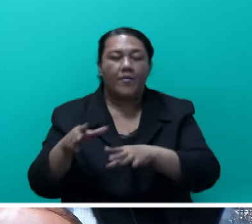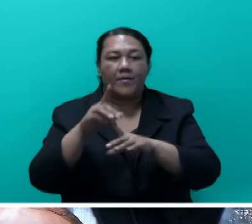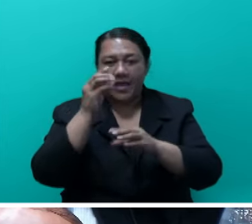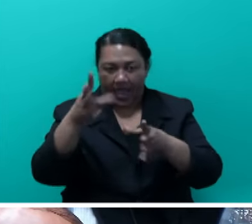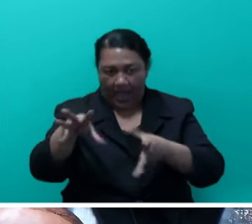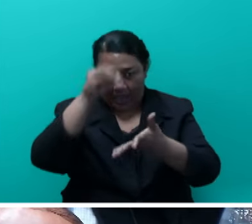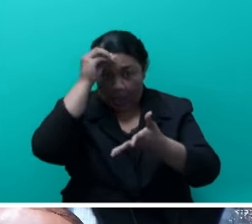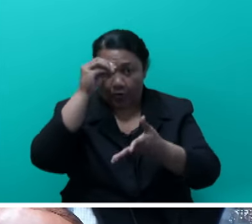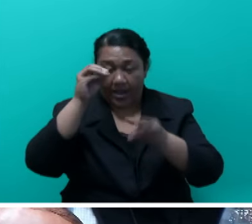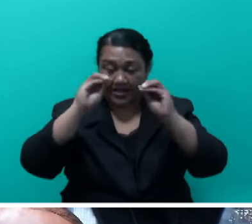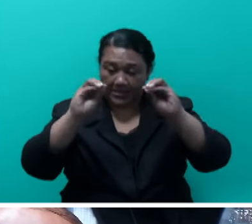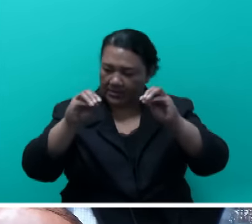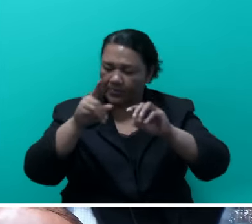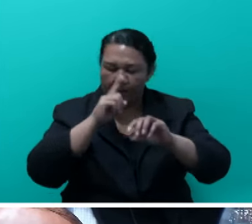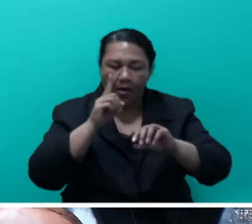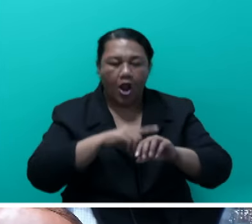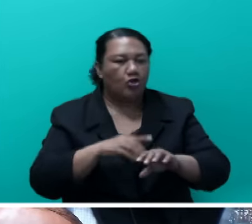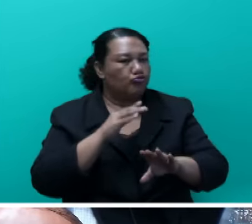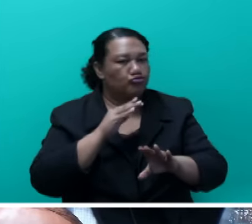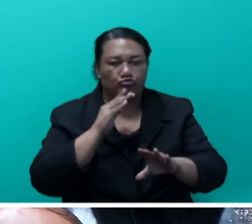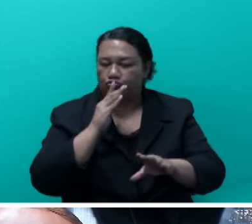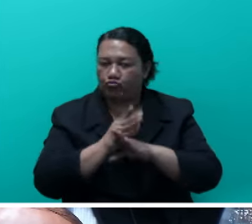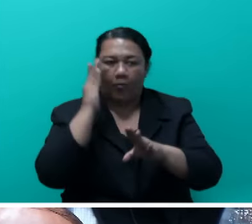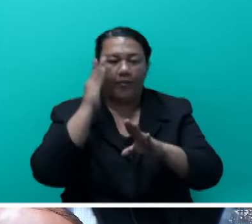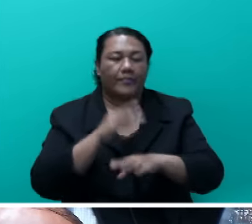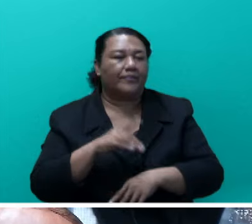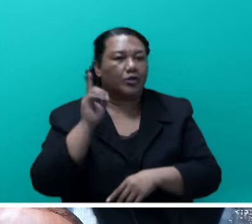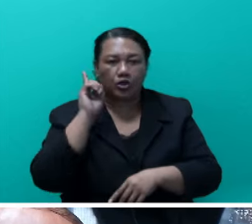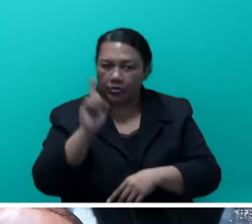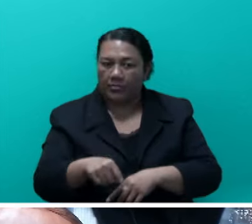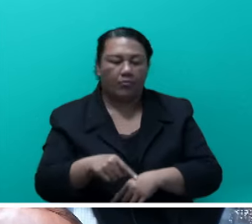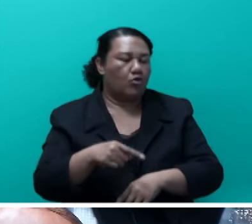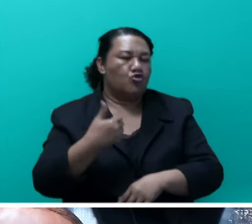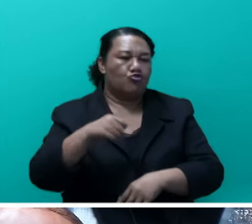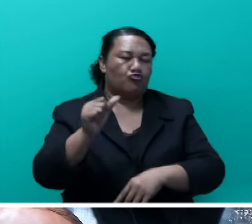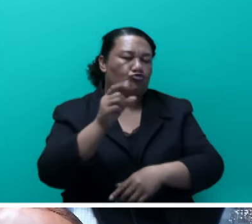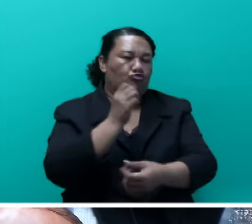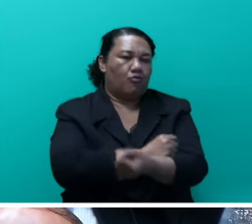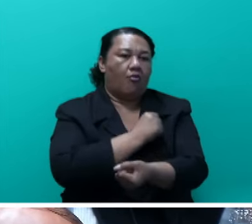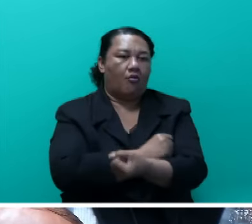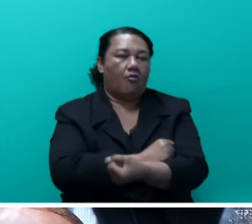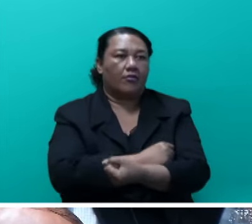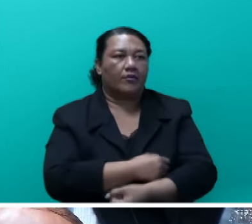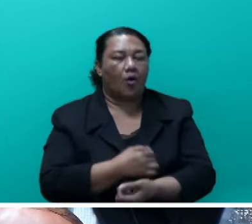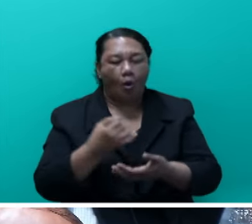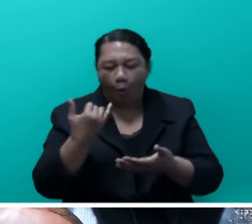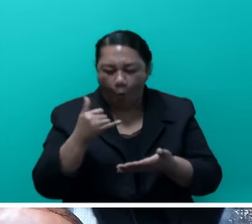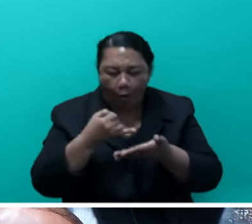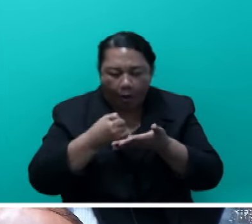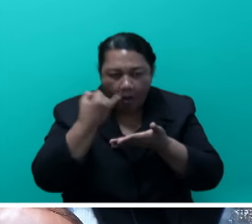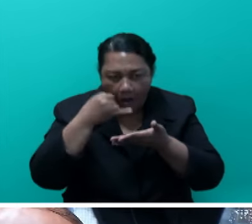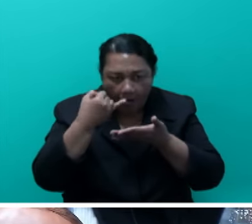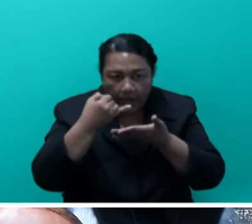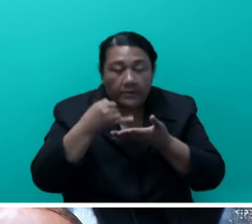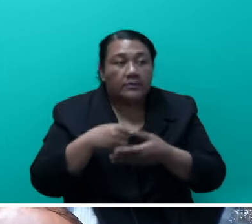You must make the informed choice. Do not use drugs. And if you know anyone who is peddling drugs, you come